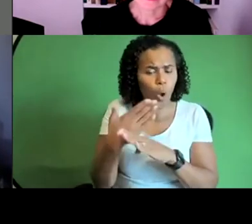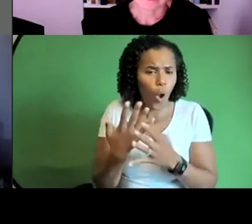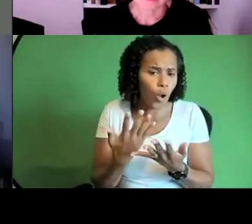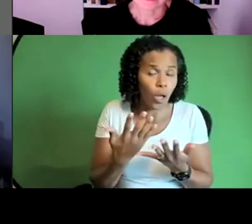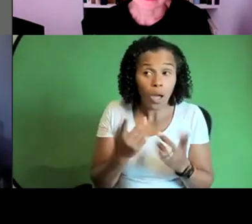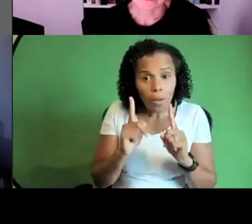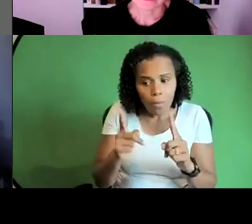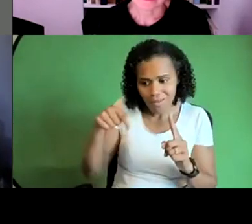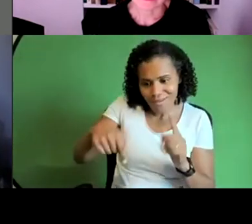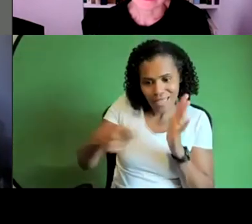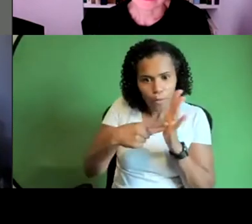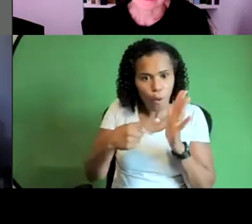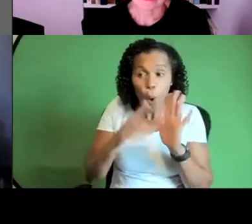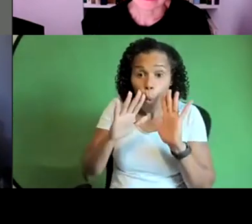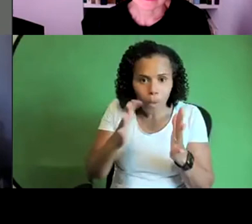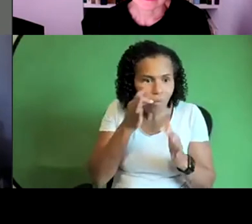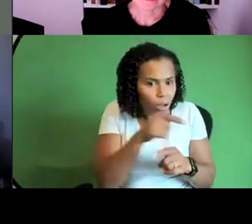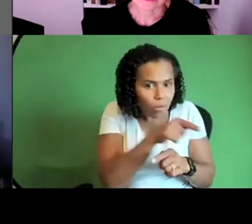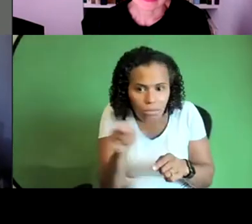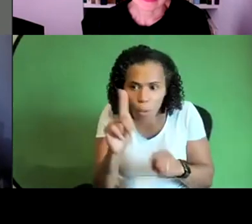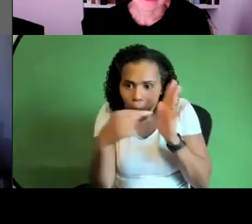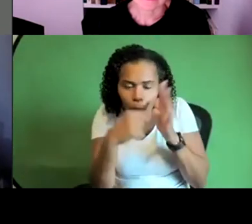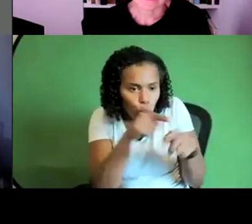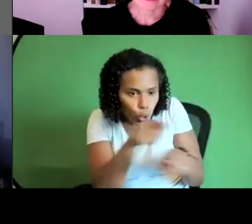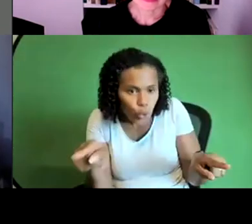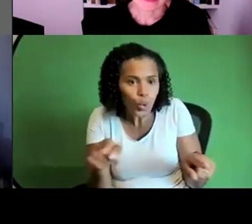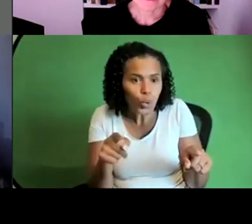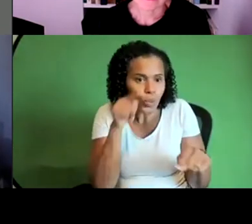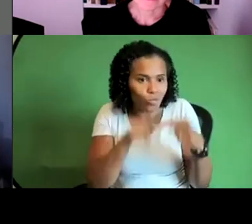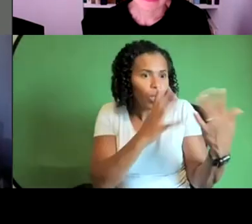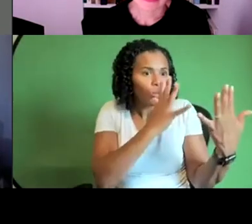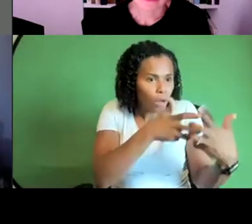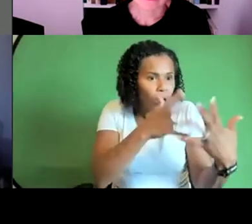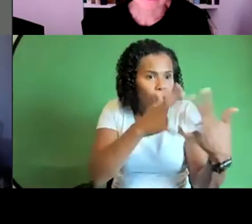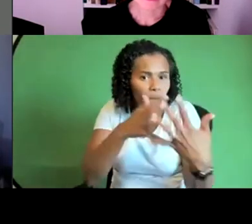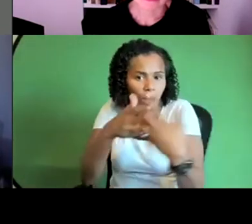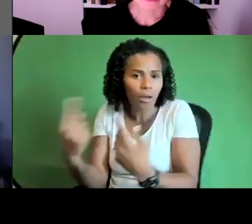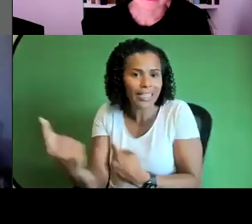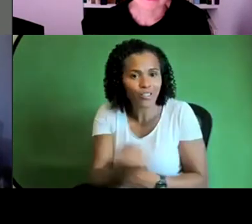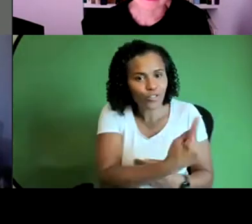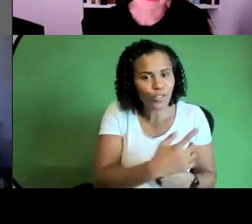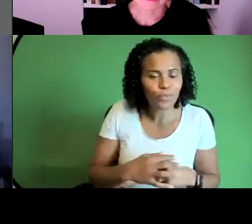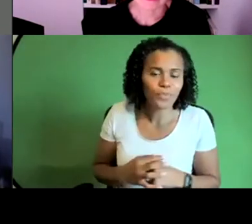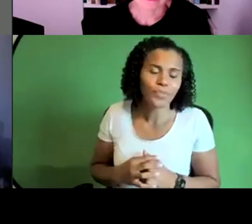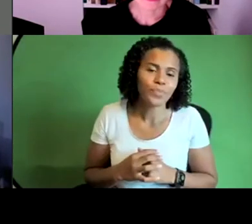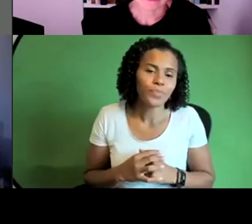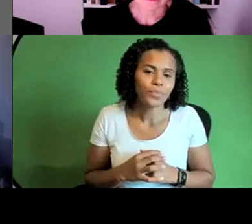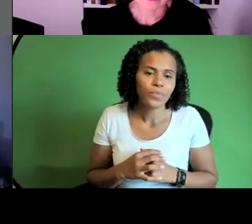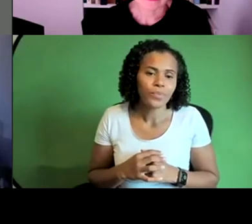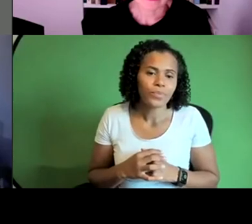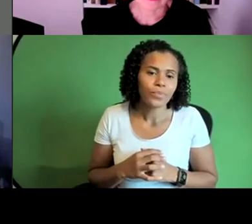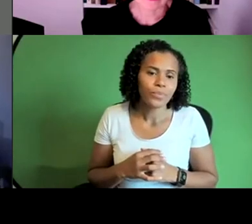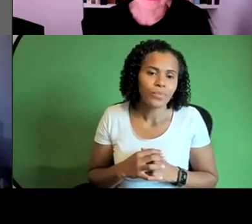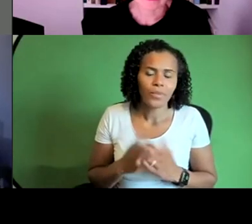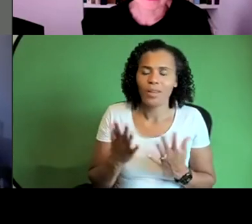yeah yeah no i mean i i love what you just